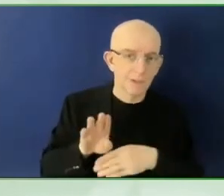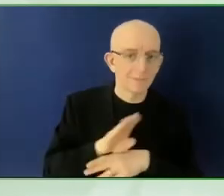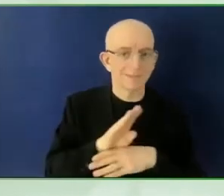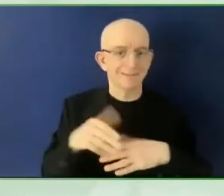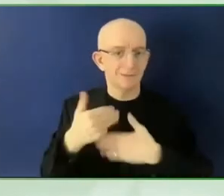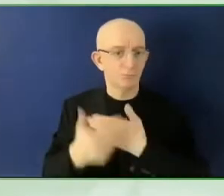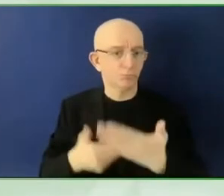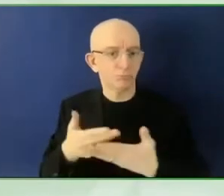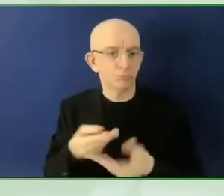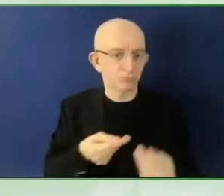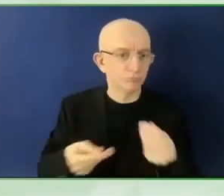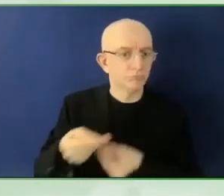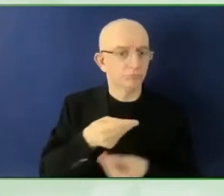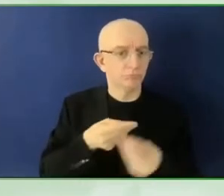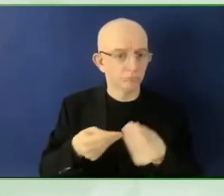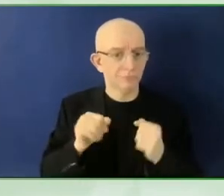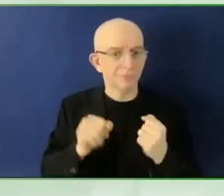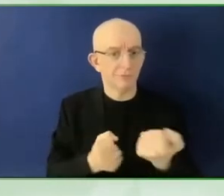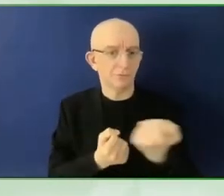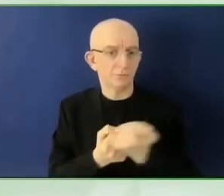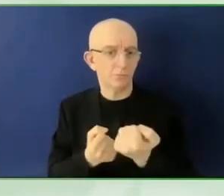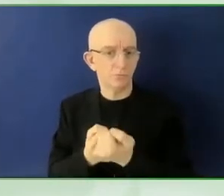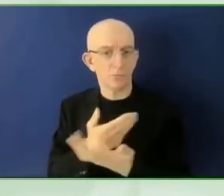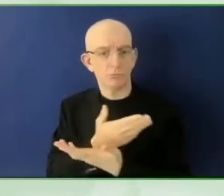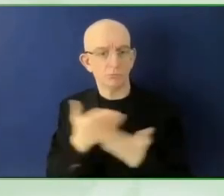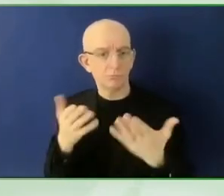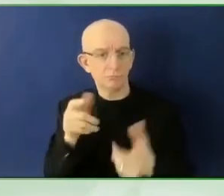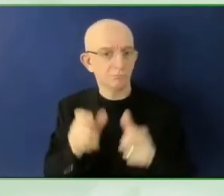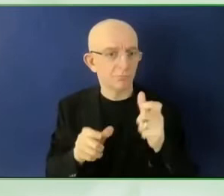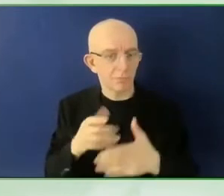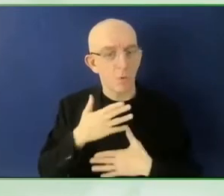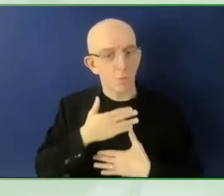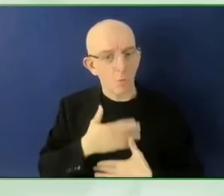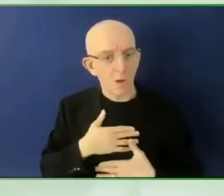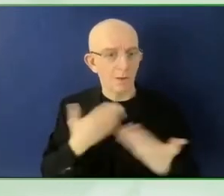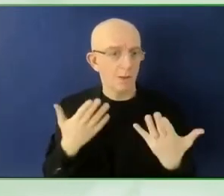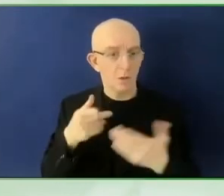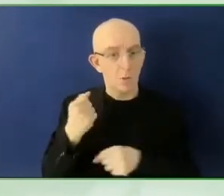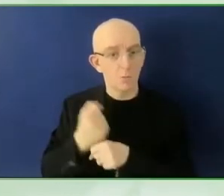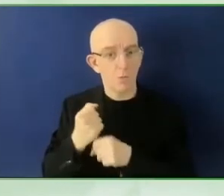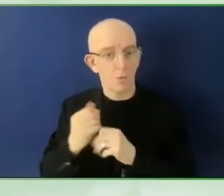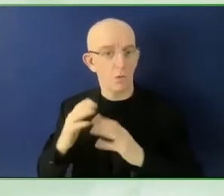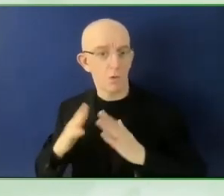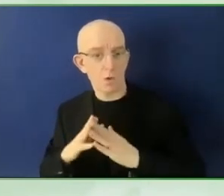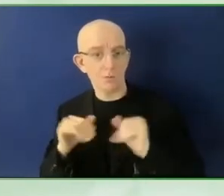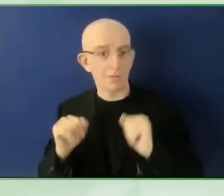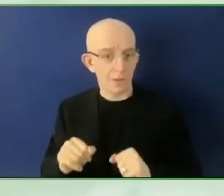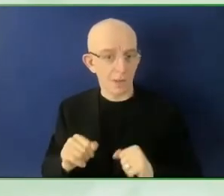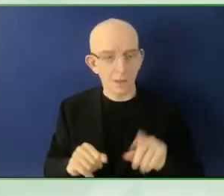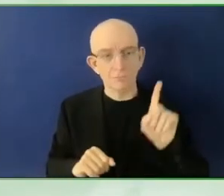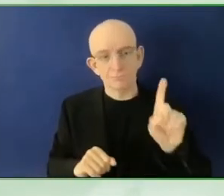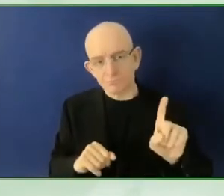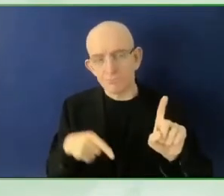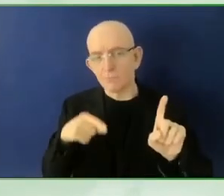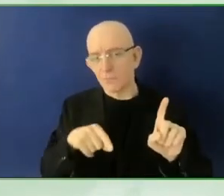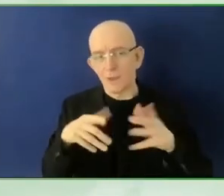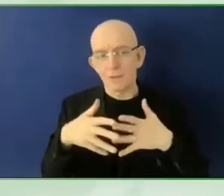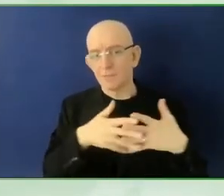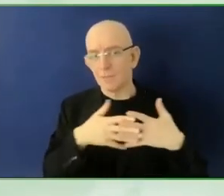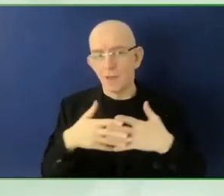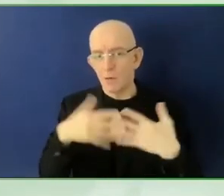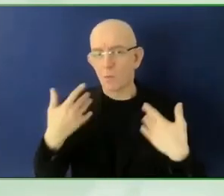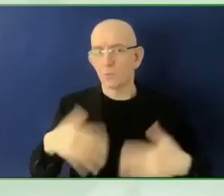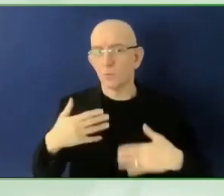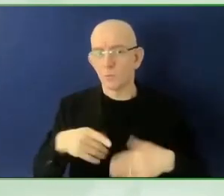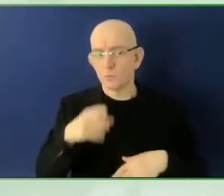labor force participation rate of people with disabilities since it has ever been recorded. And a big part of that